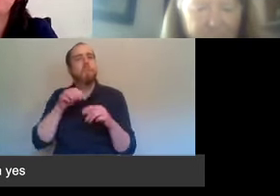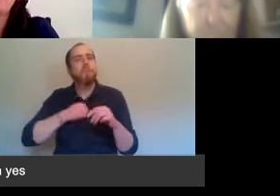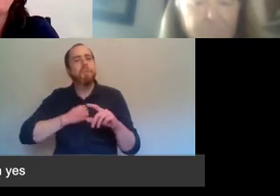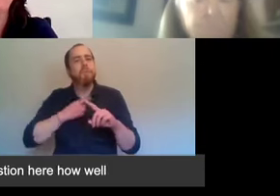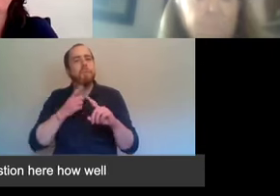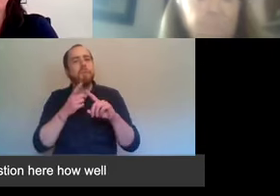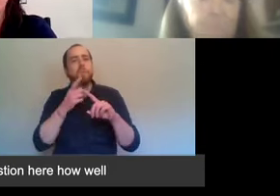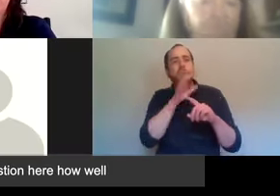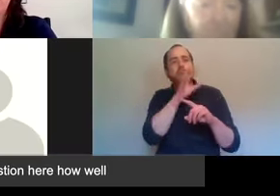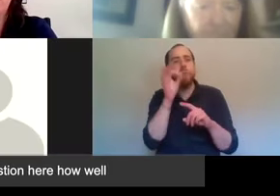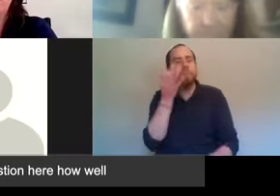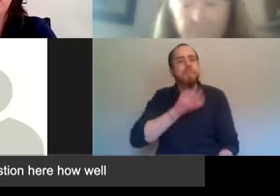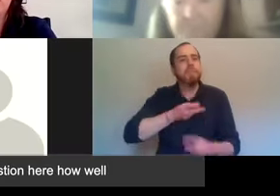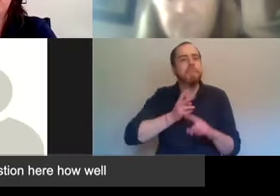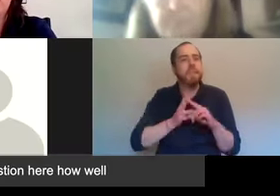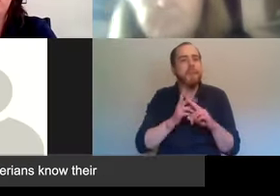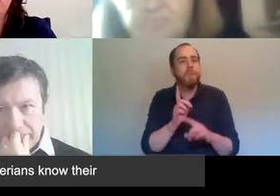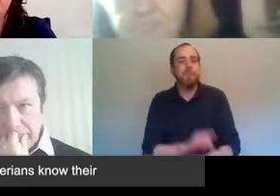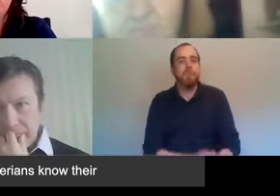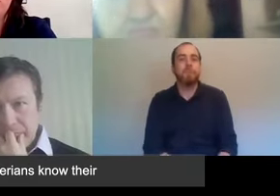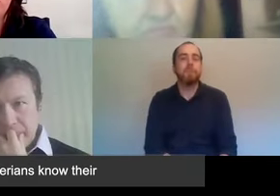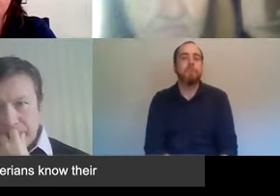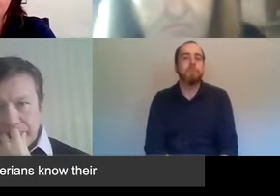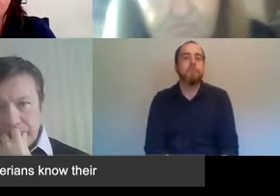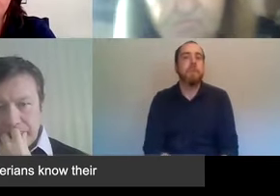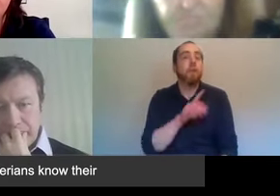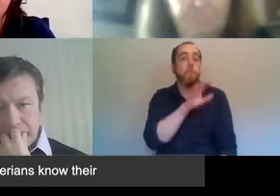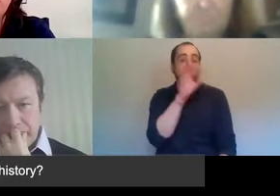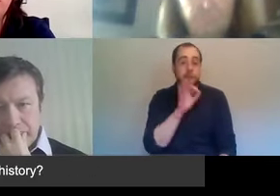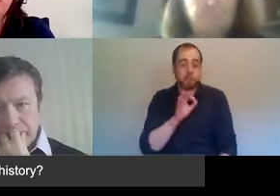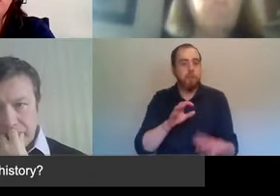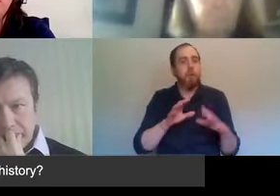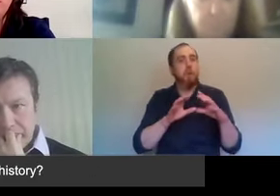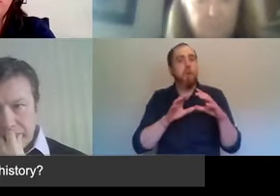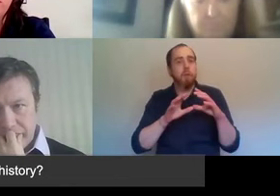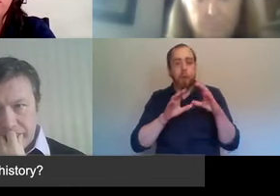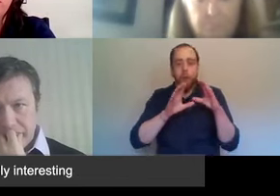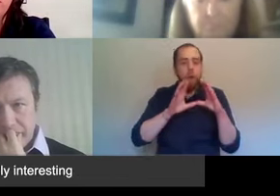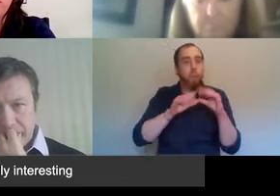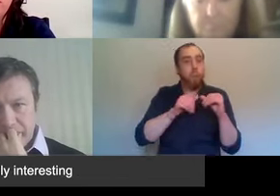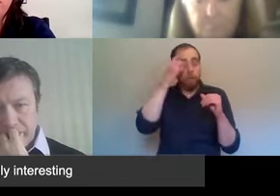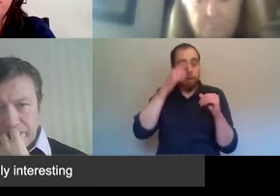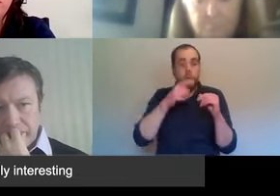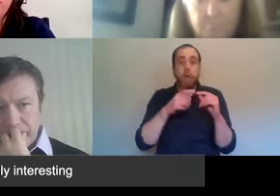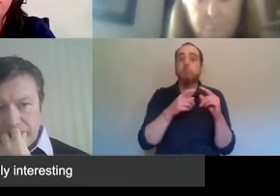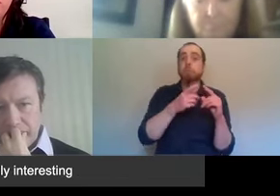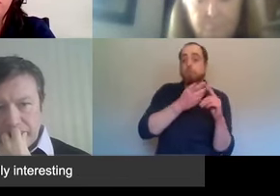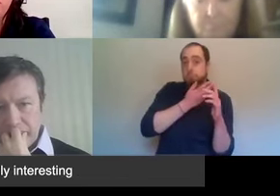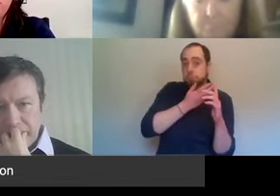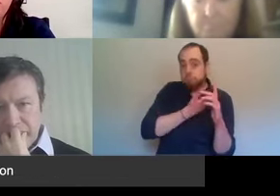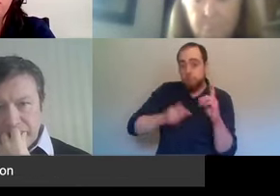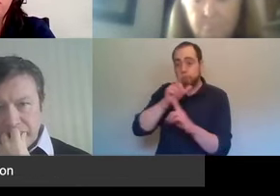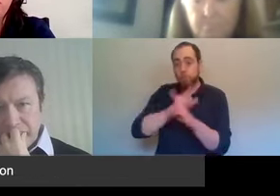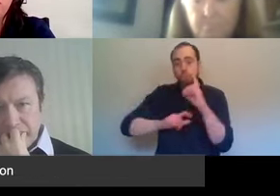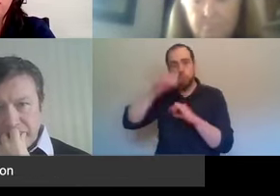the question. Yeah, we've had a question here. How well do you think Presbyterians know their Republican history? Well, that's a